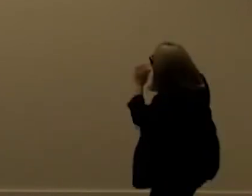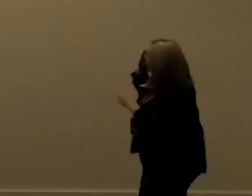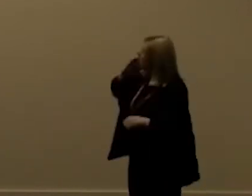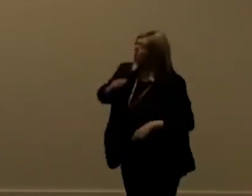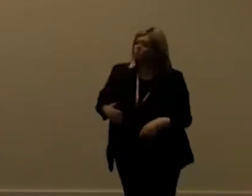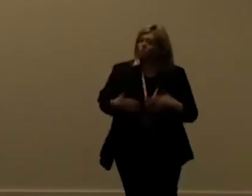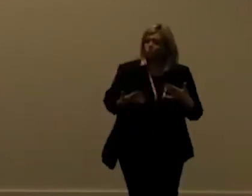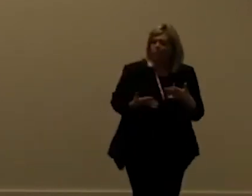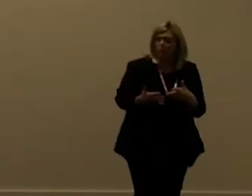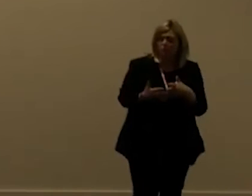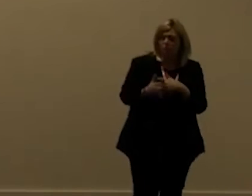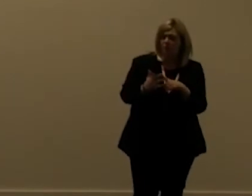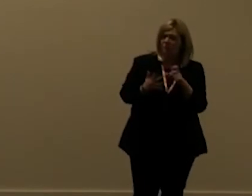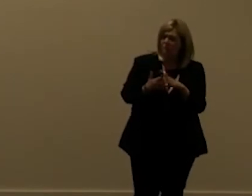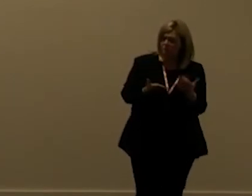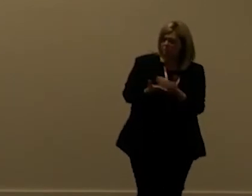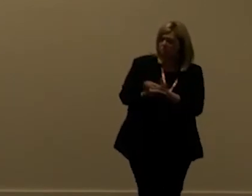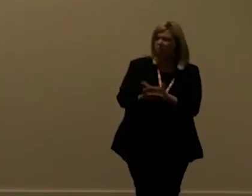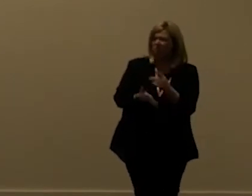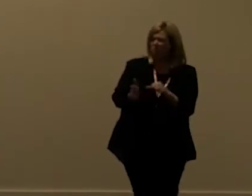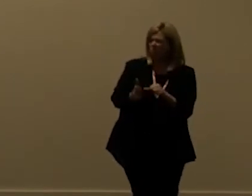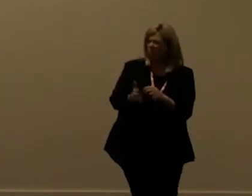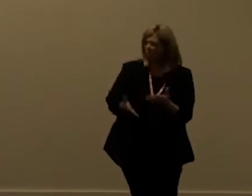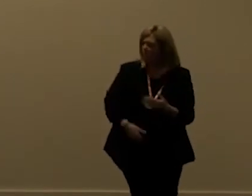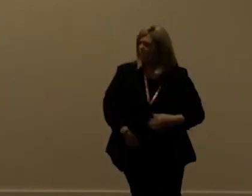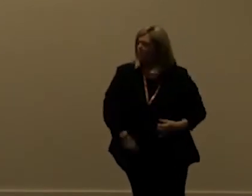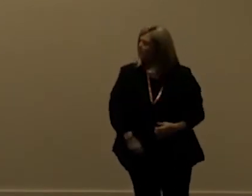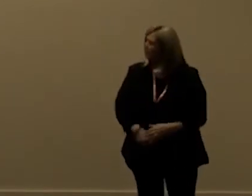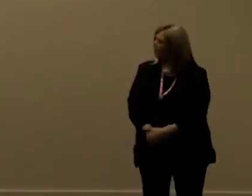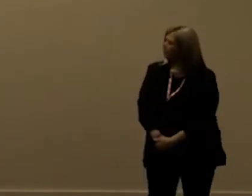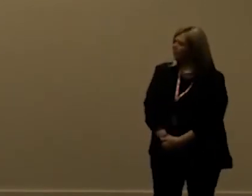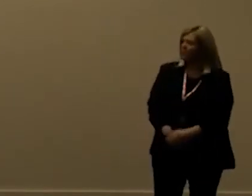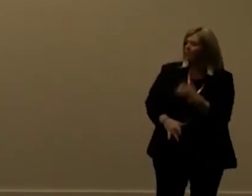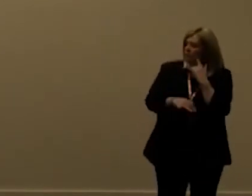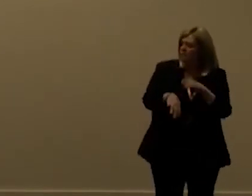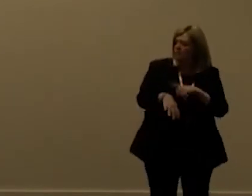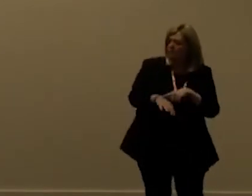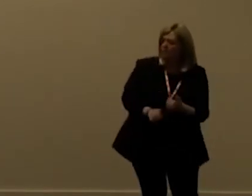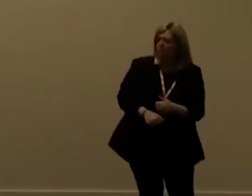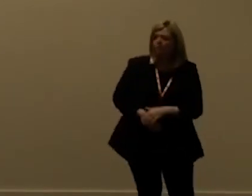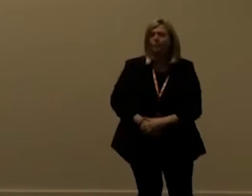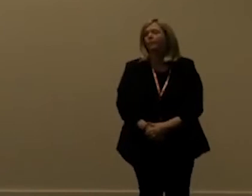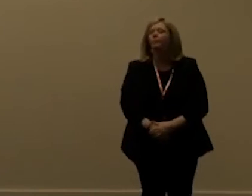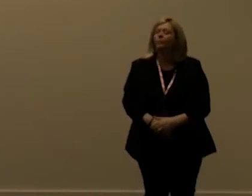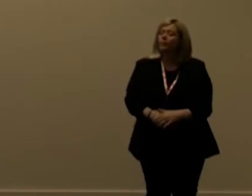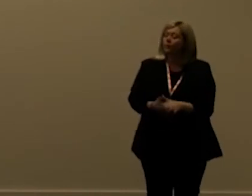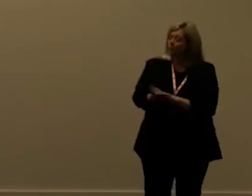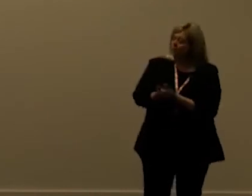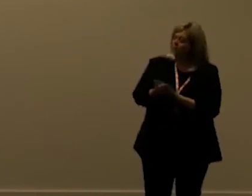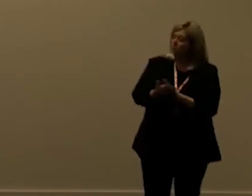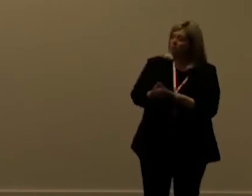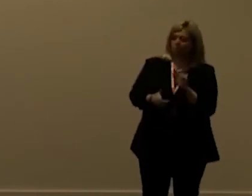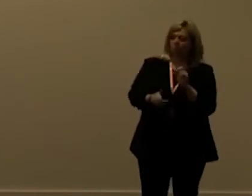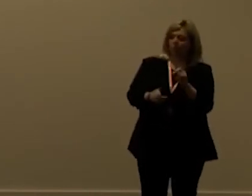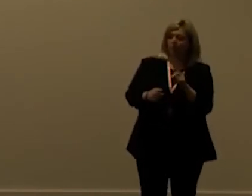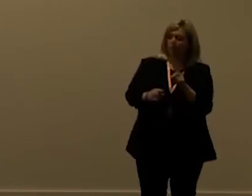which is a which is a problem what what time is it yeah some time left um which means that if you were click